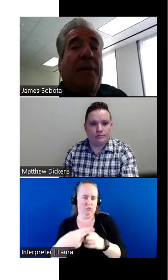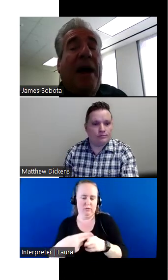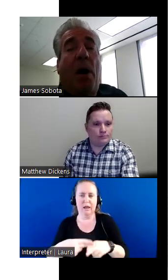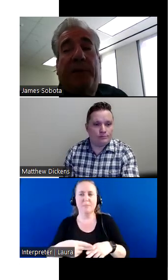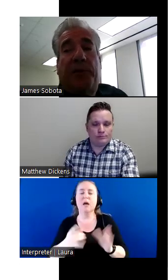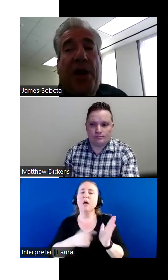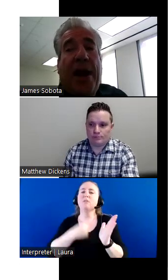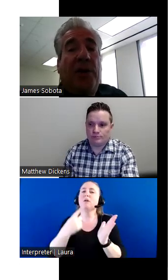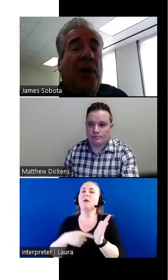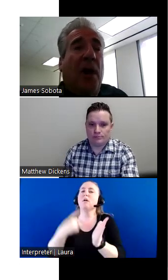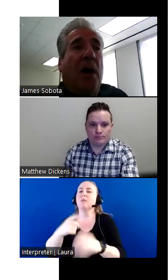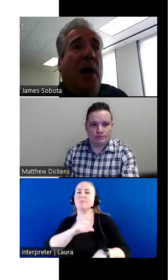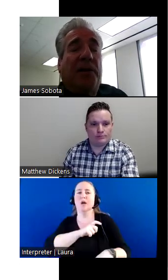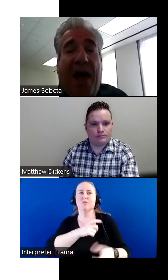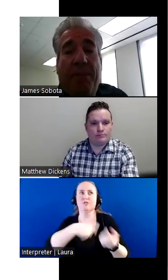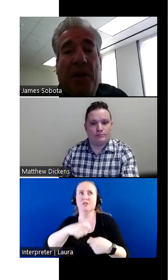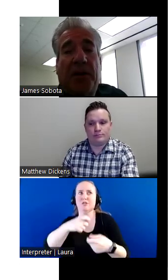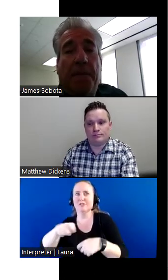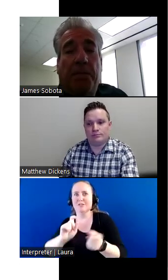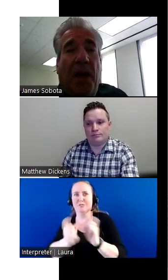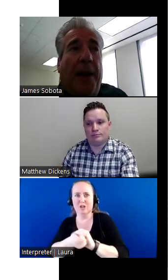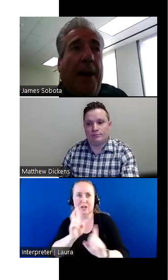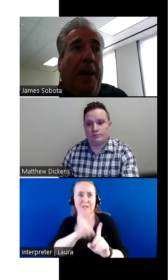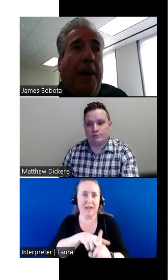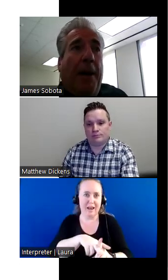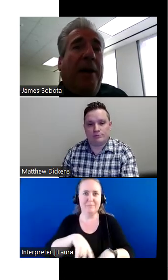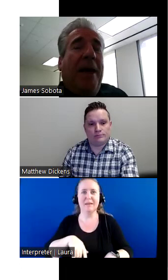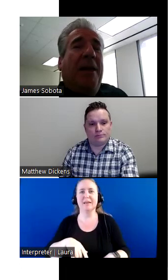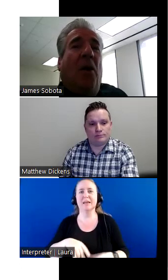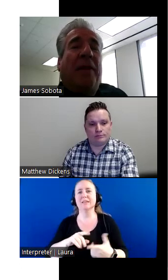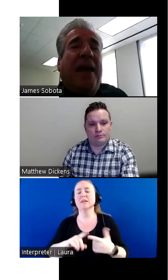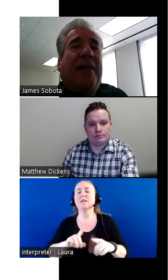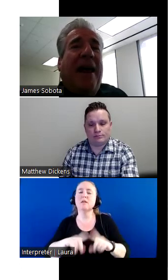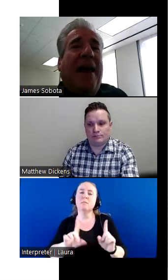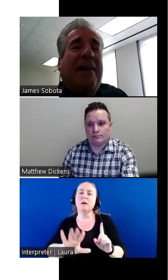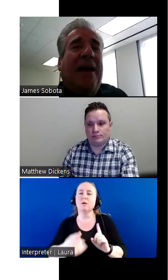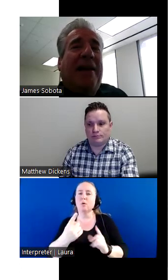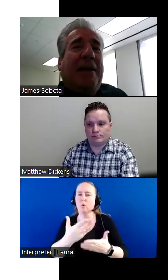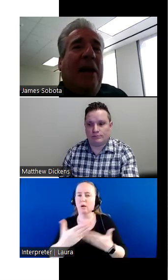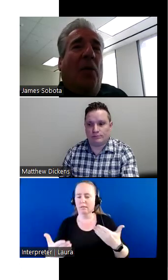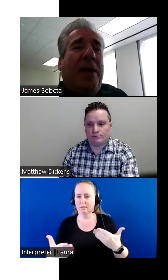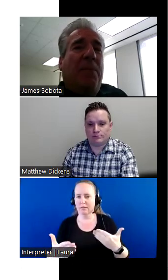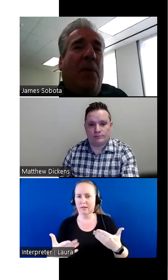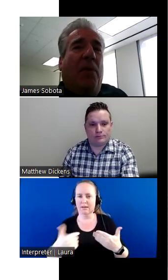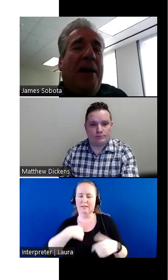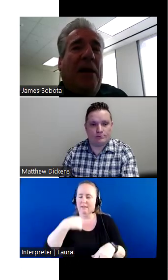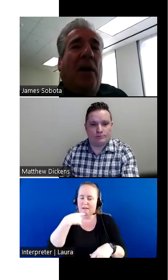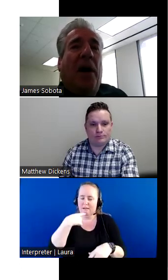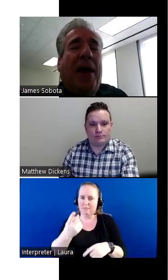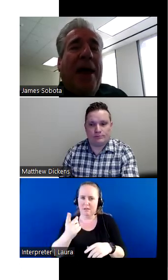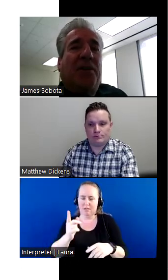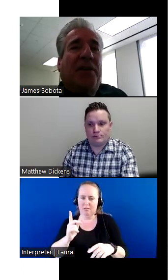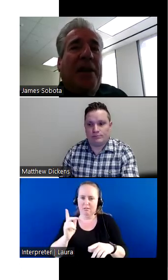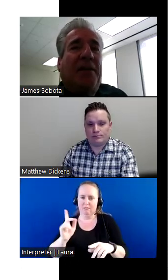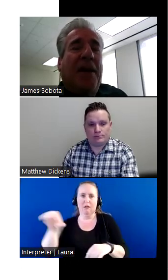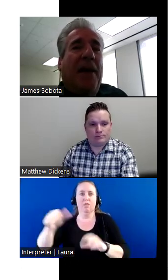And from time to time, officers change assignments. But one thing that I tell people, I tell